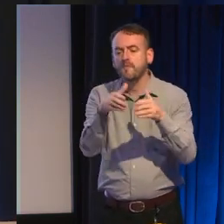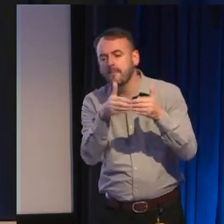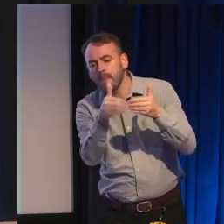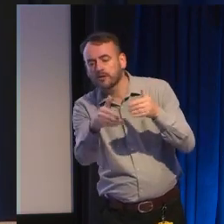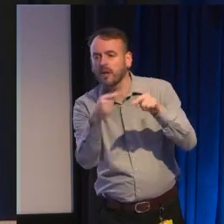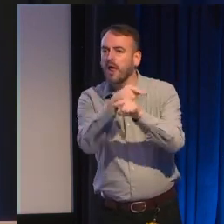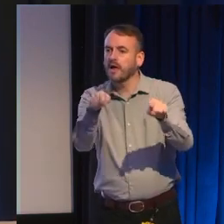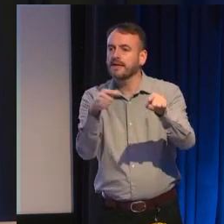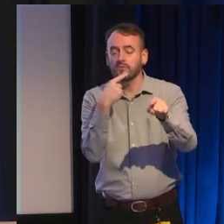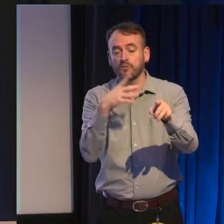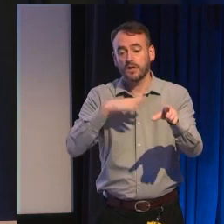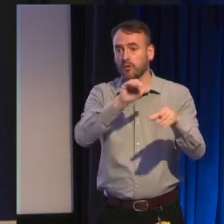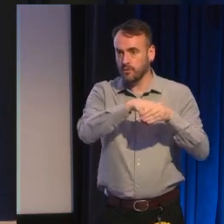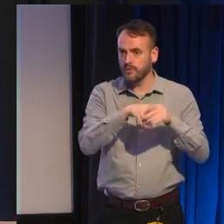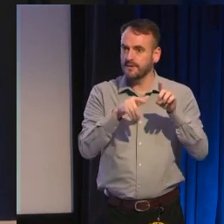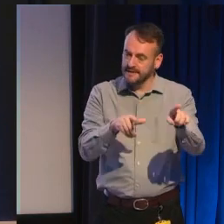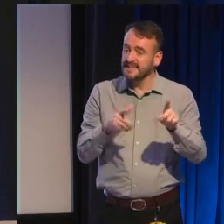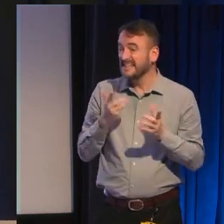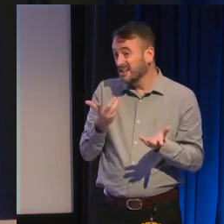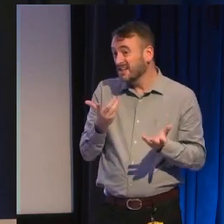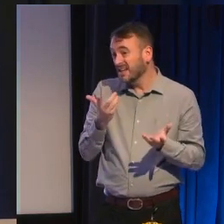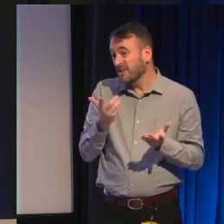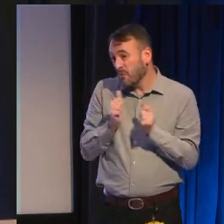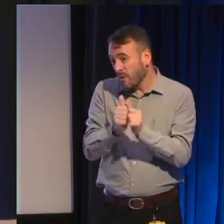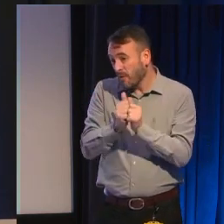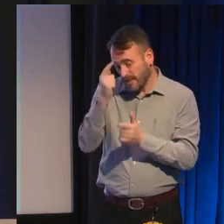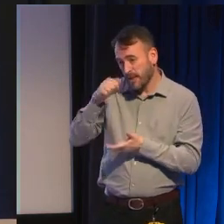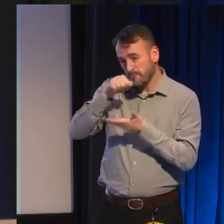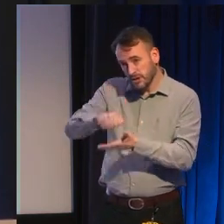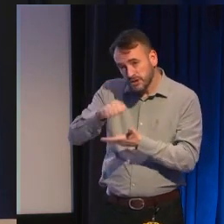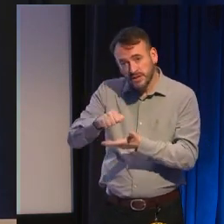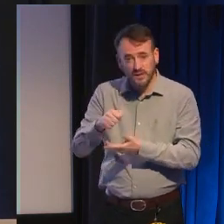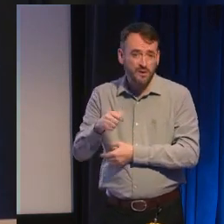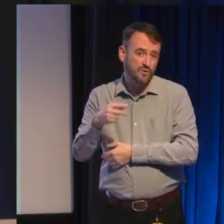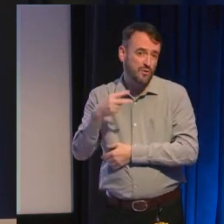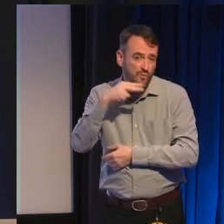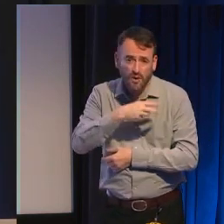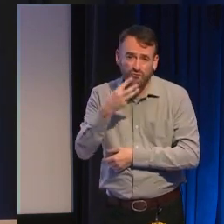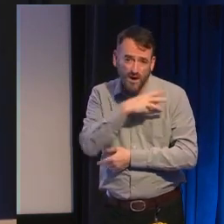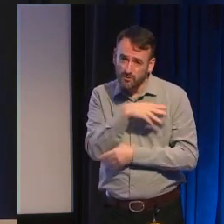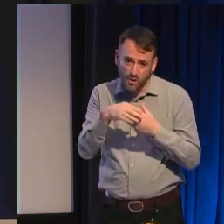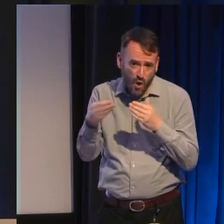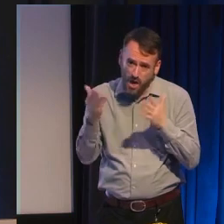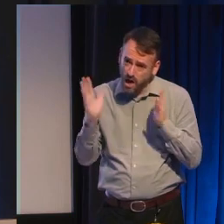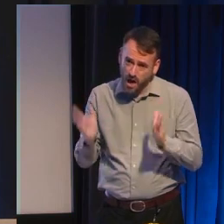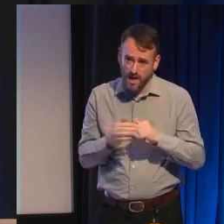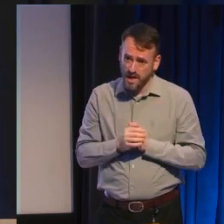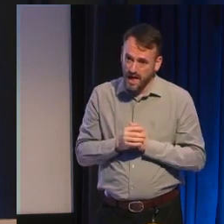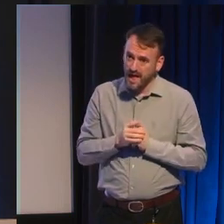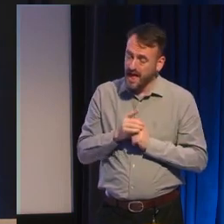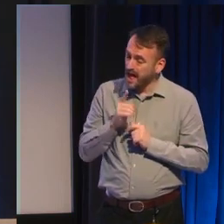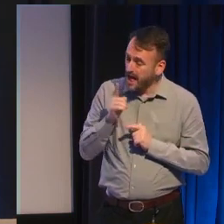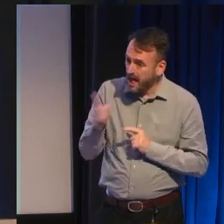a session with a diversity consultant they're easier to work with than ever before and it could really make the difference between a sterling